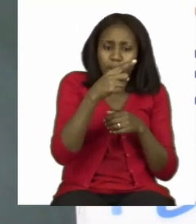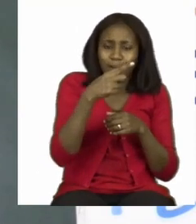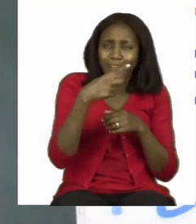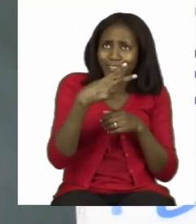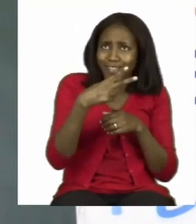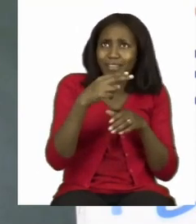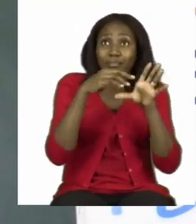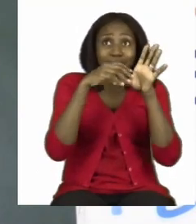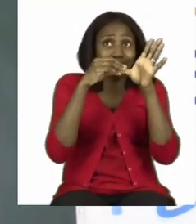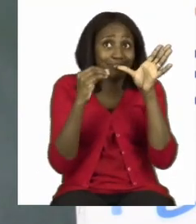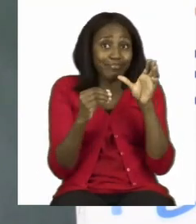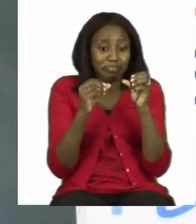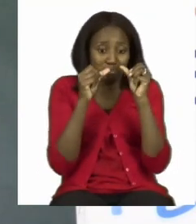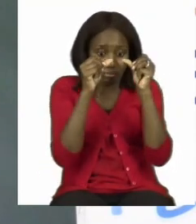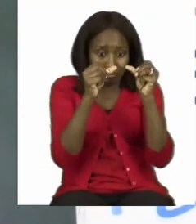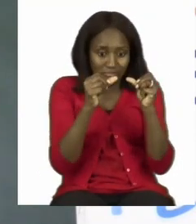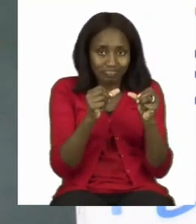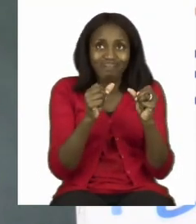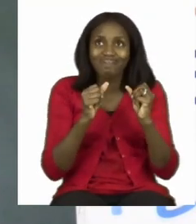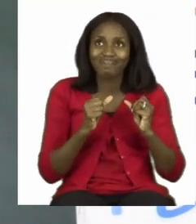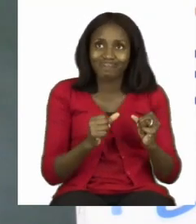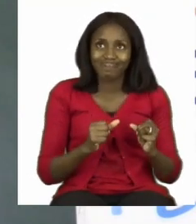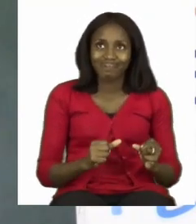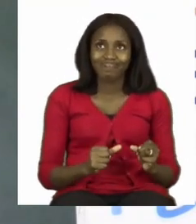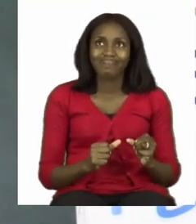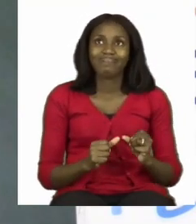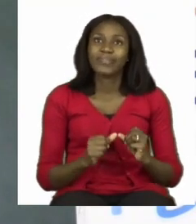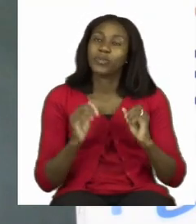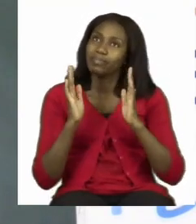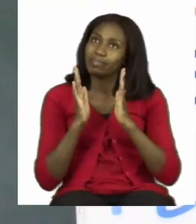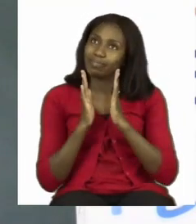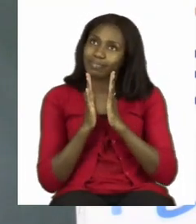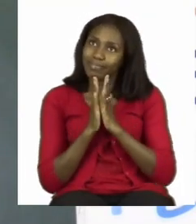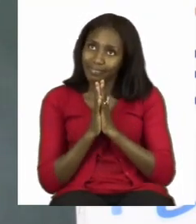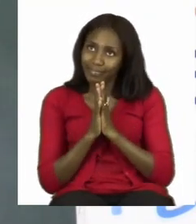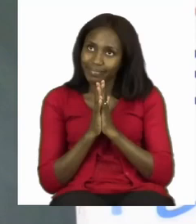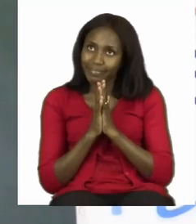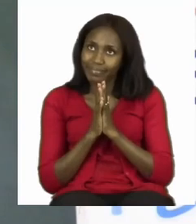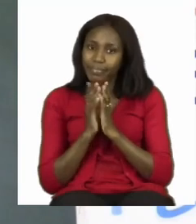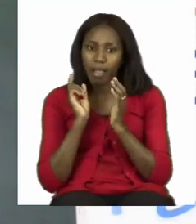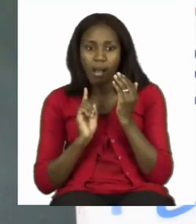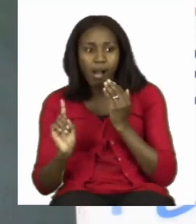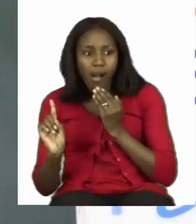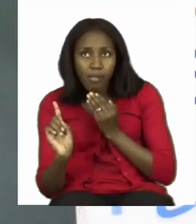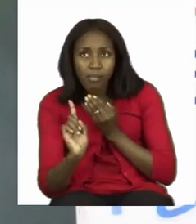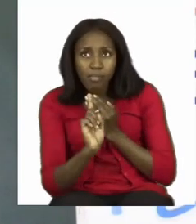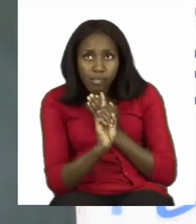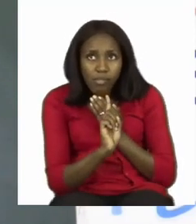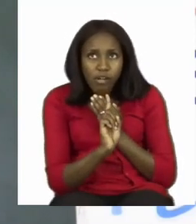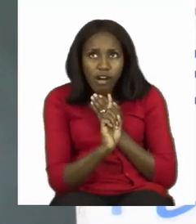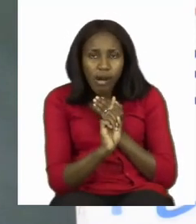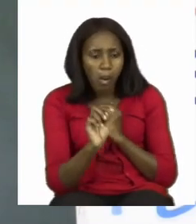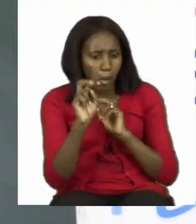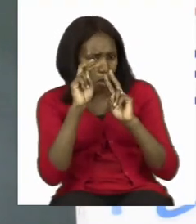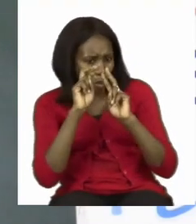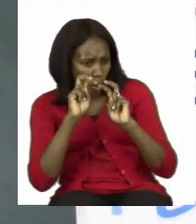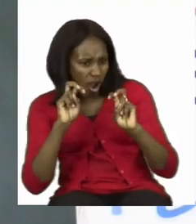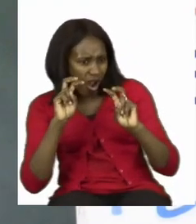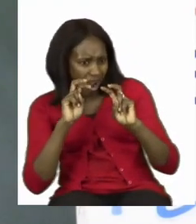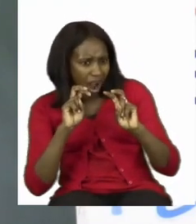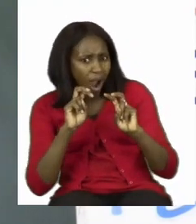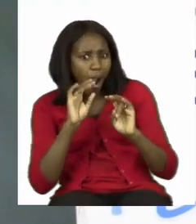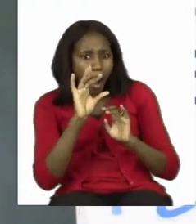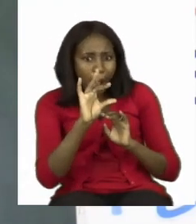two leaves. I would like you to please go out and try and find your own. Try to make them as different as